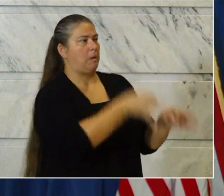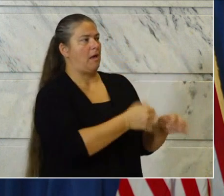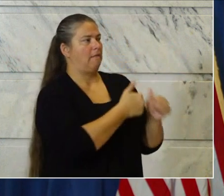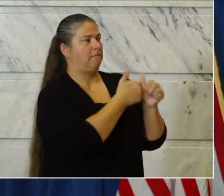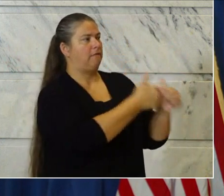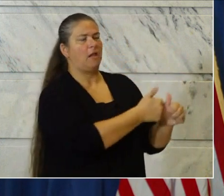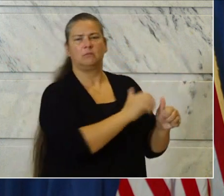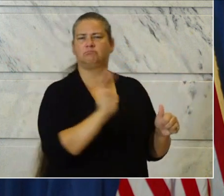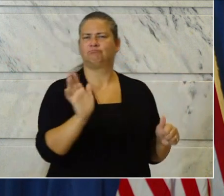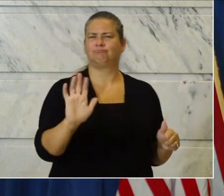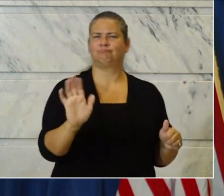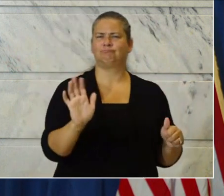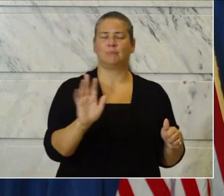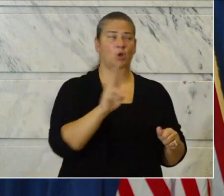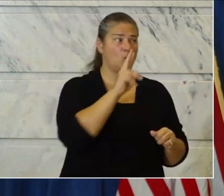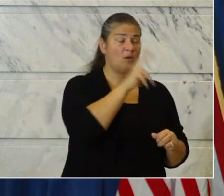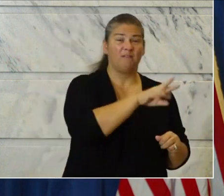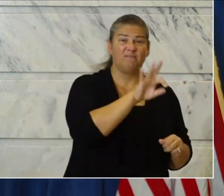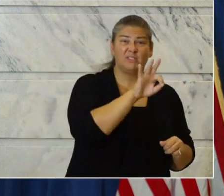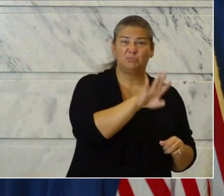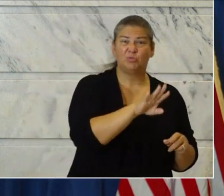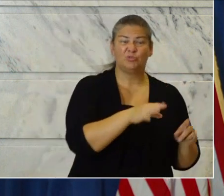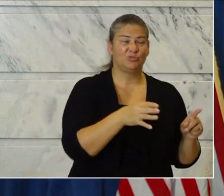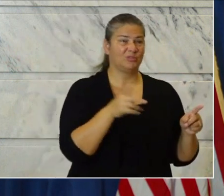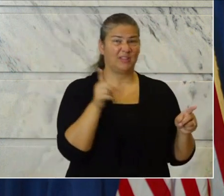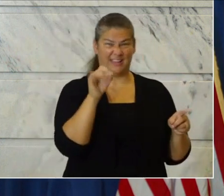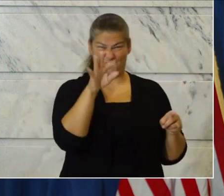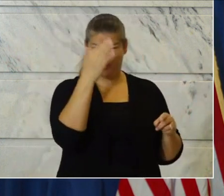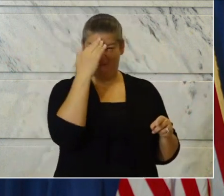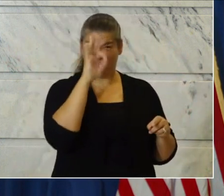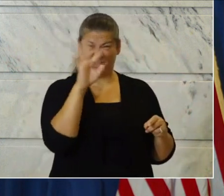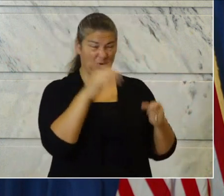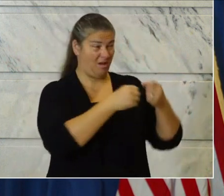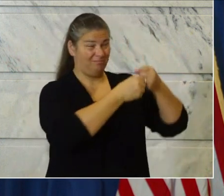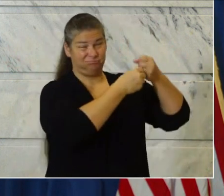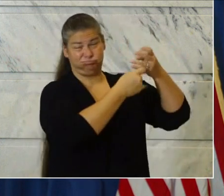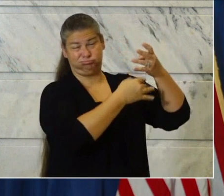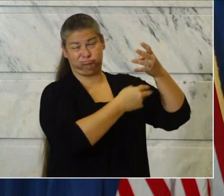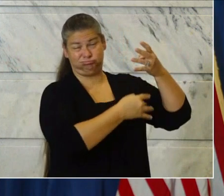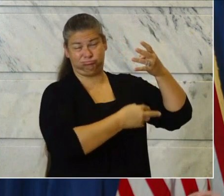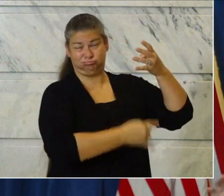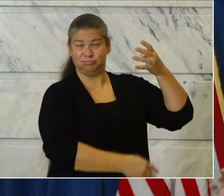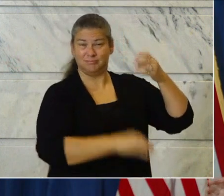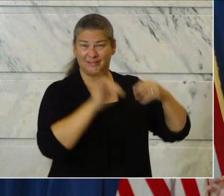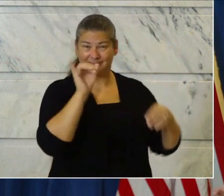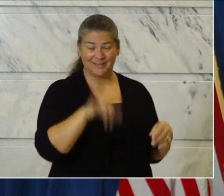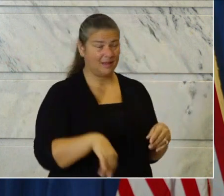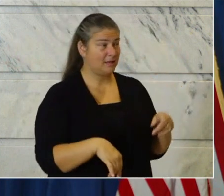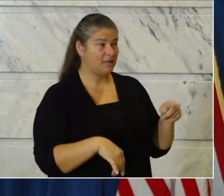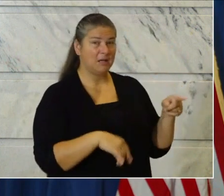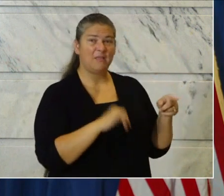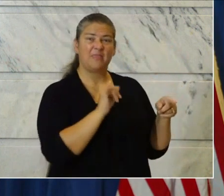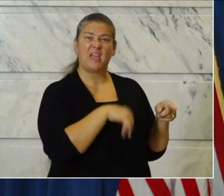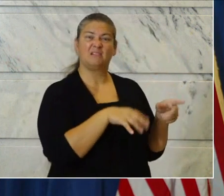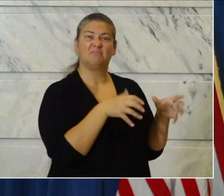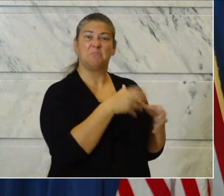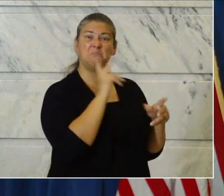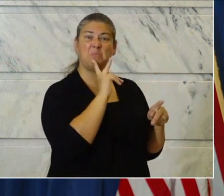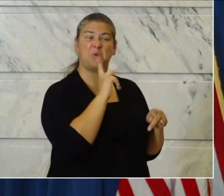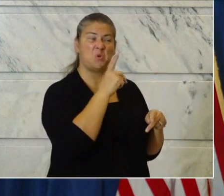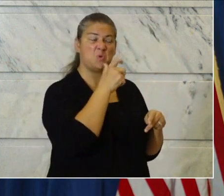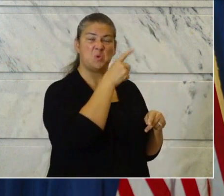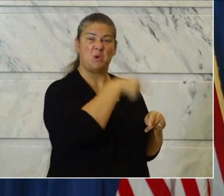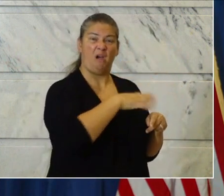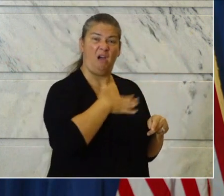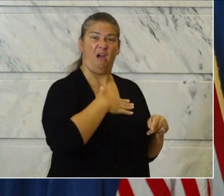comments on Facebook, then you very quickly let the small group of folks that are